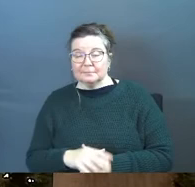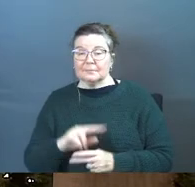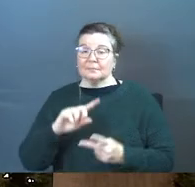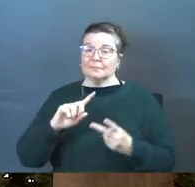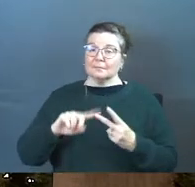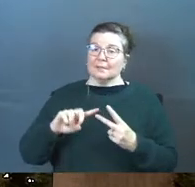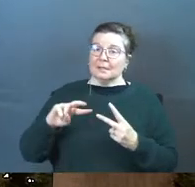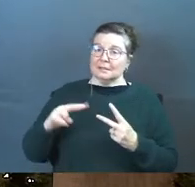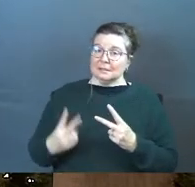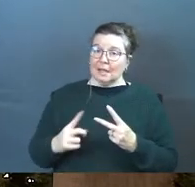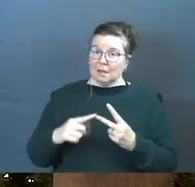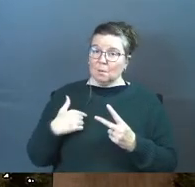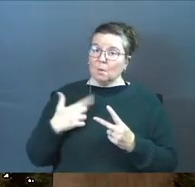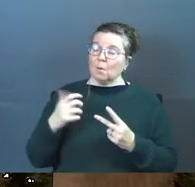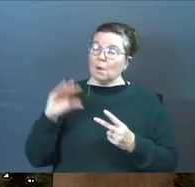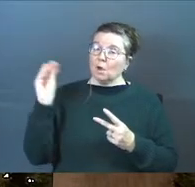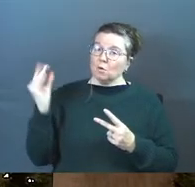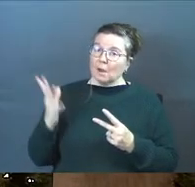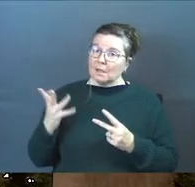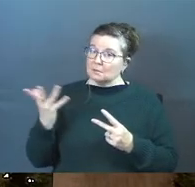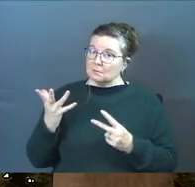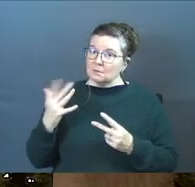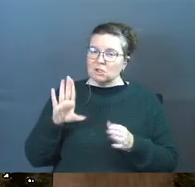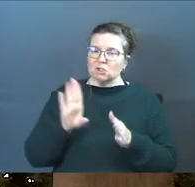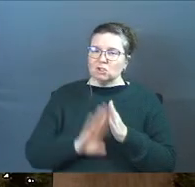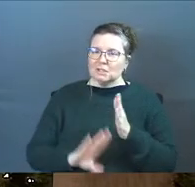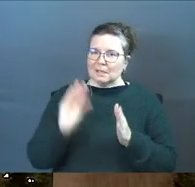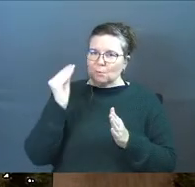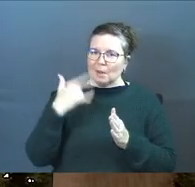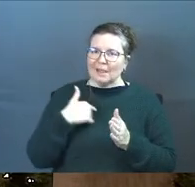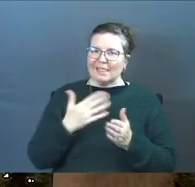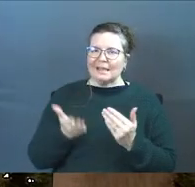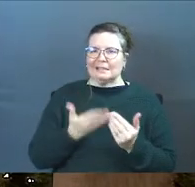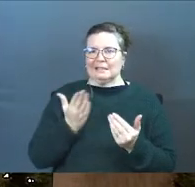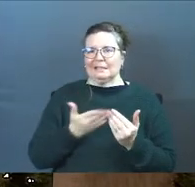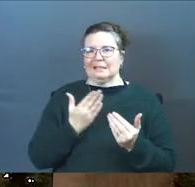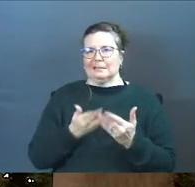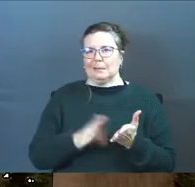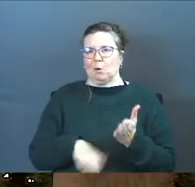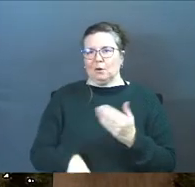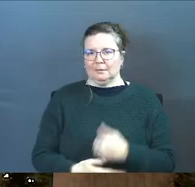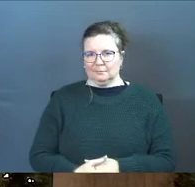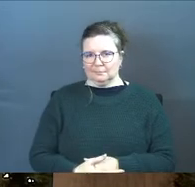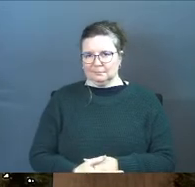Secondly, we want grace, cheap grace, that's an easy pardon.